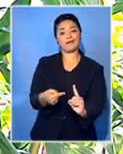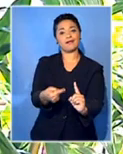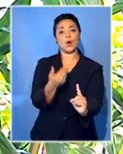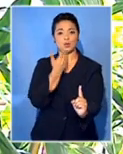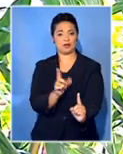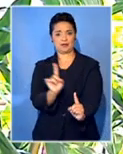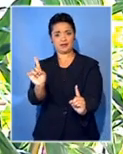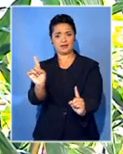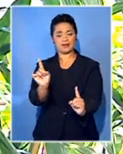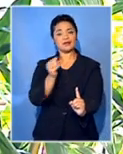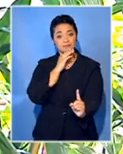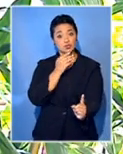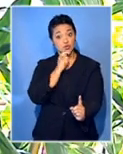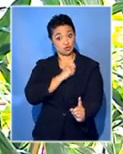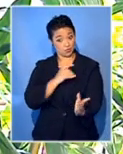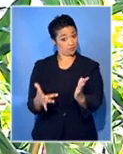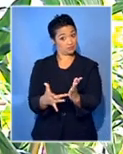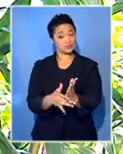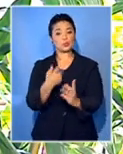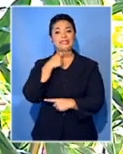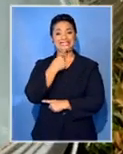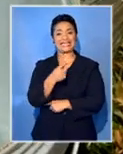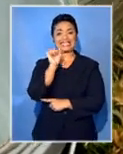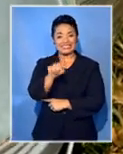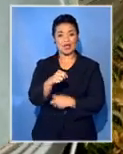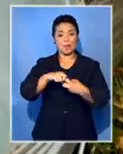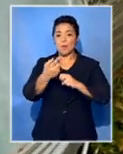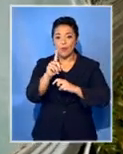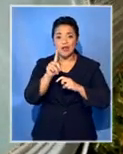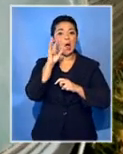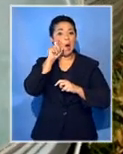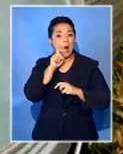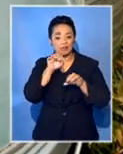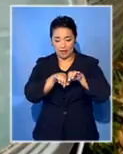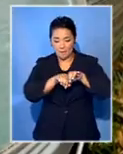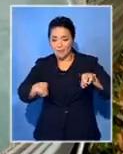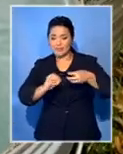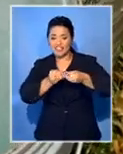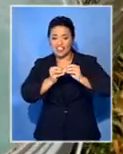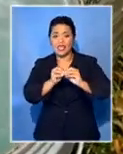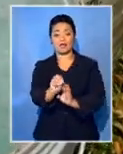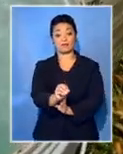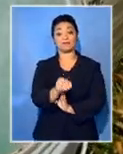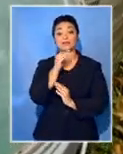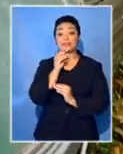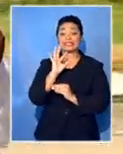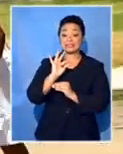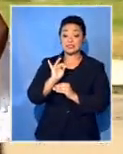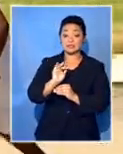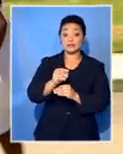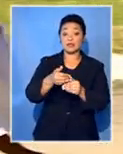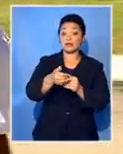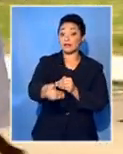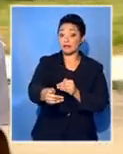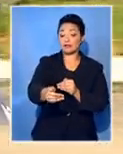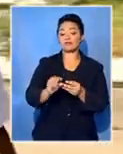technical facts are we are dealing with infrastructure that is aged. As the municipality is taking a few days to fix a problem the